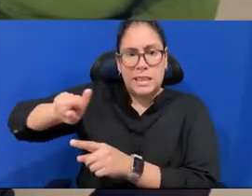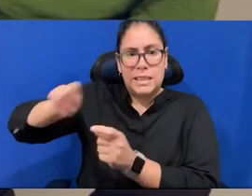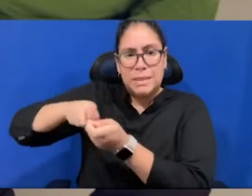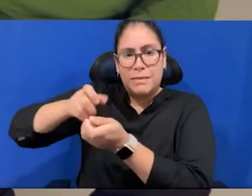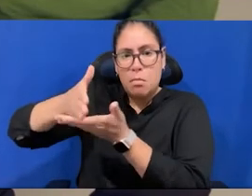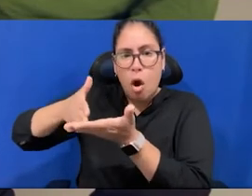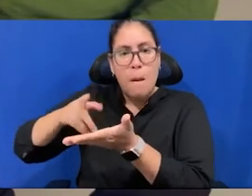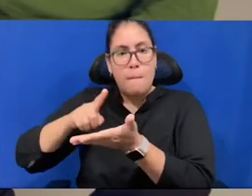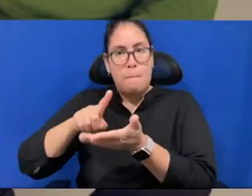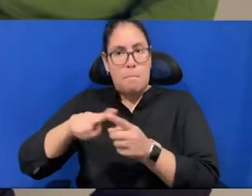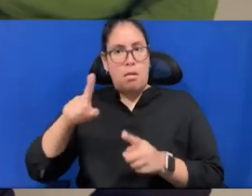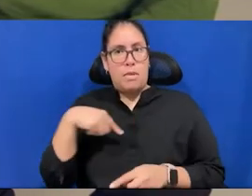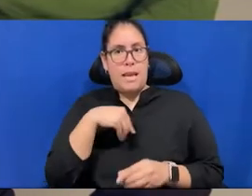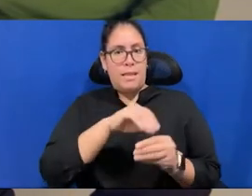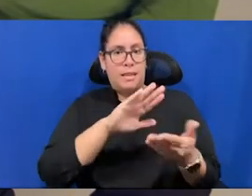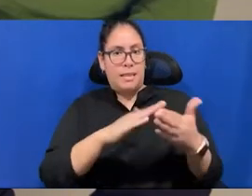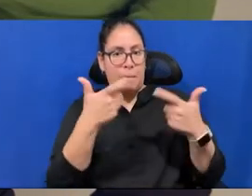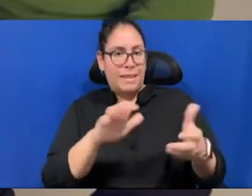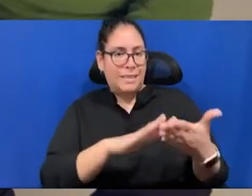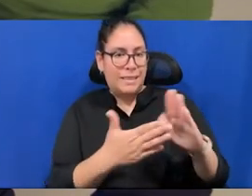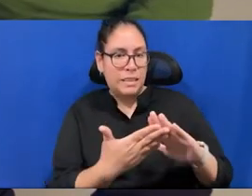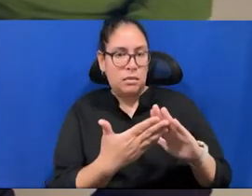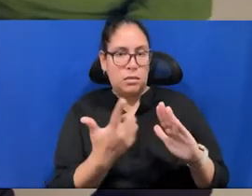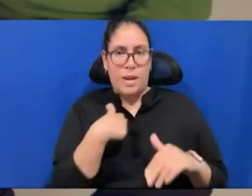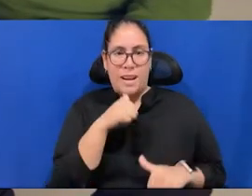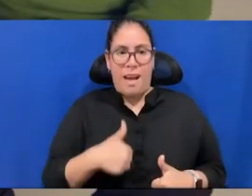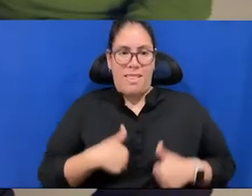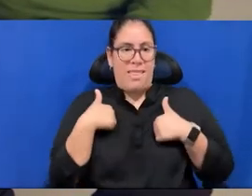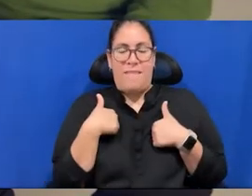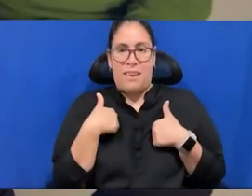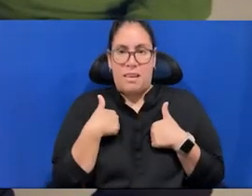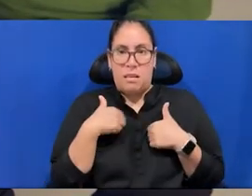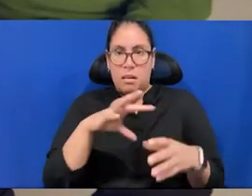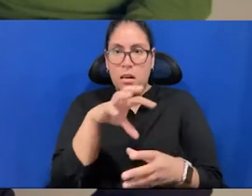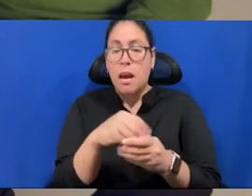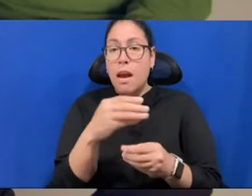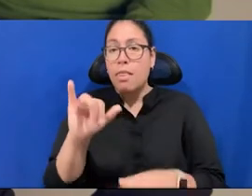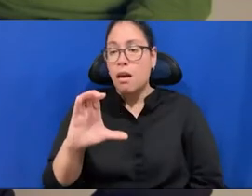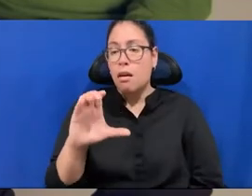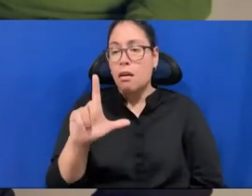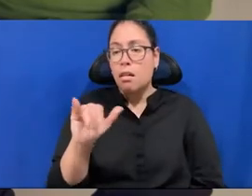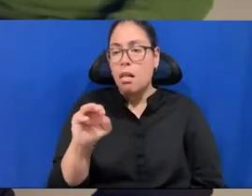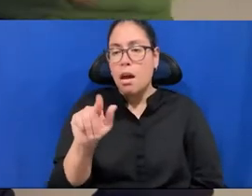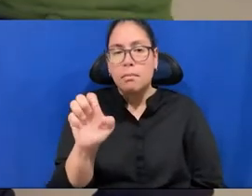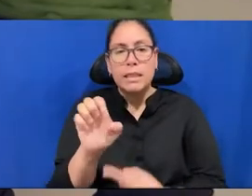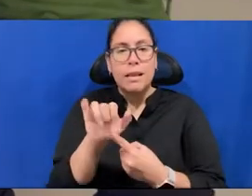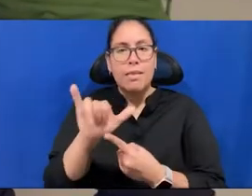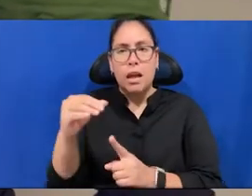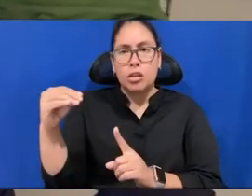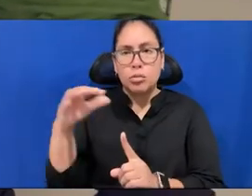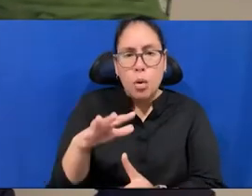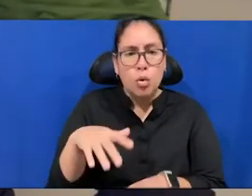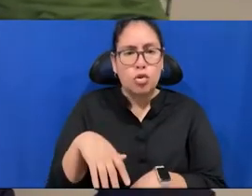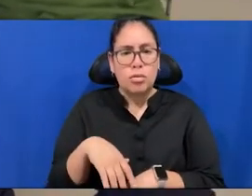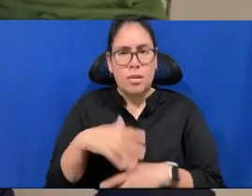the access to all these inequalities and that, uh, the climate is, is pushing us, uh, as a part of the exhibition, think. There is actually a